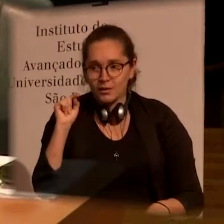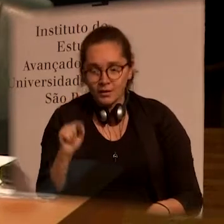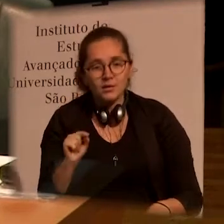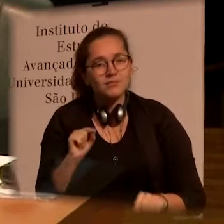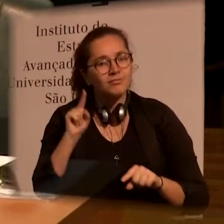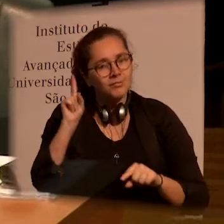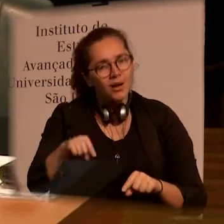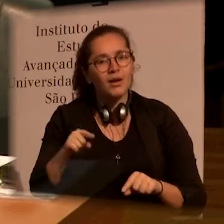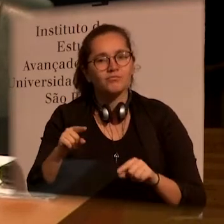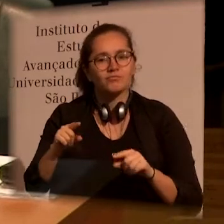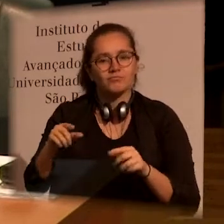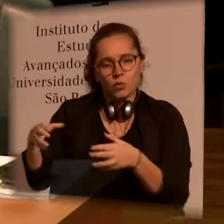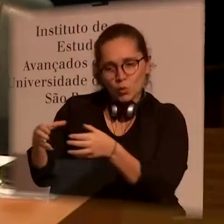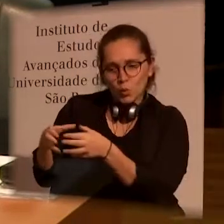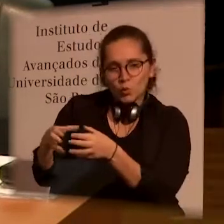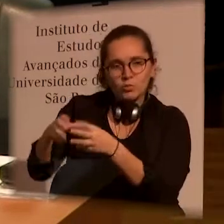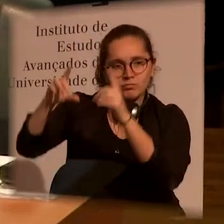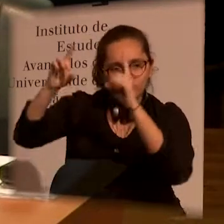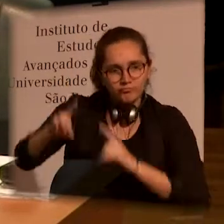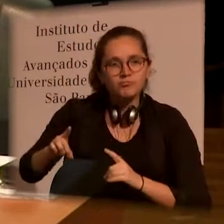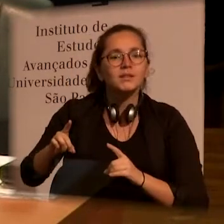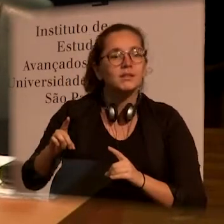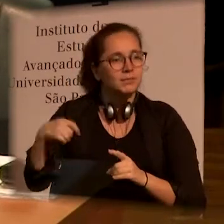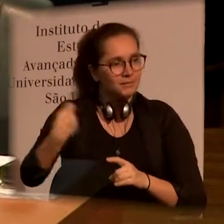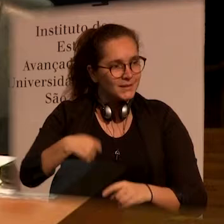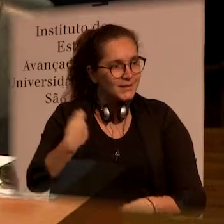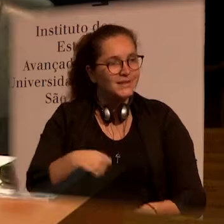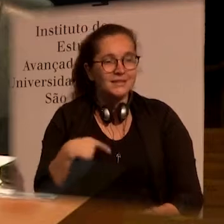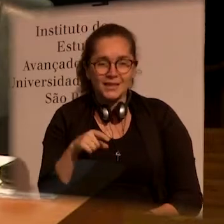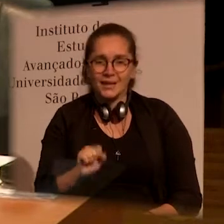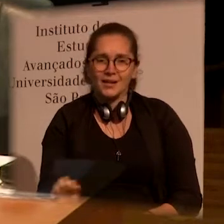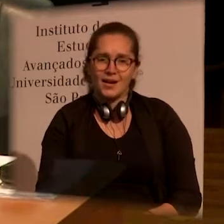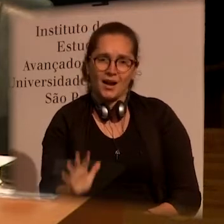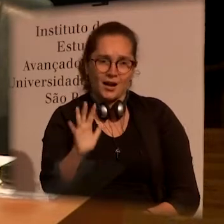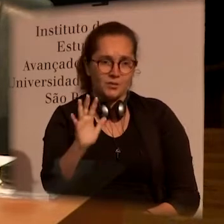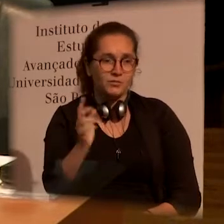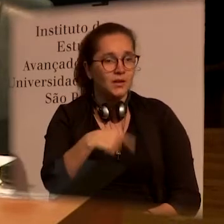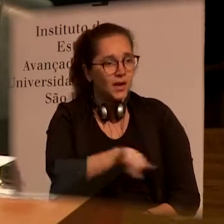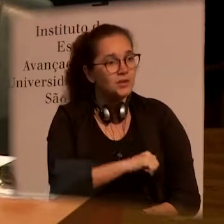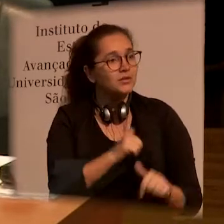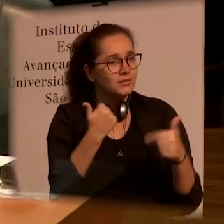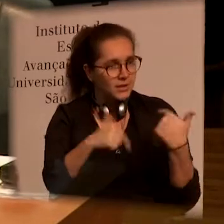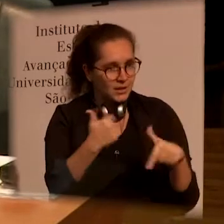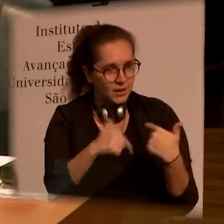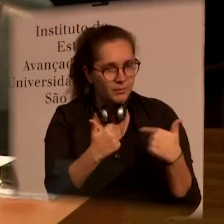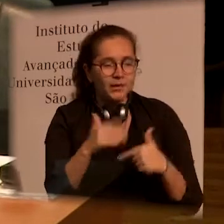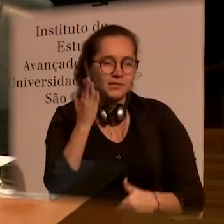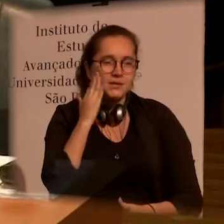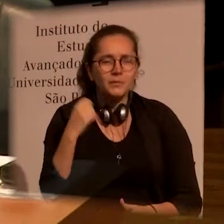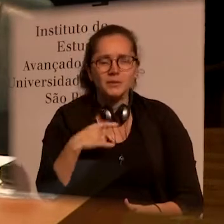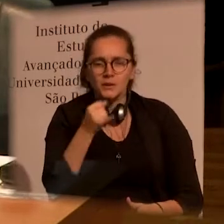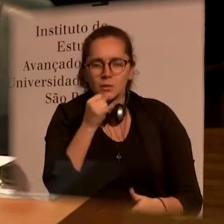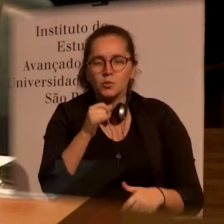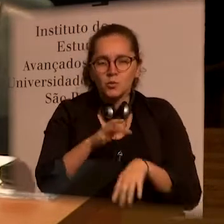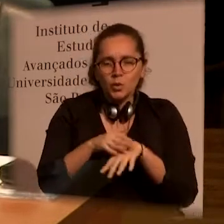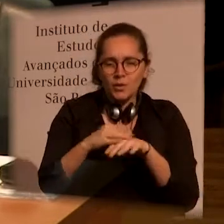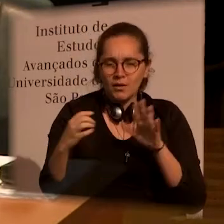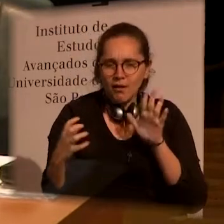this theoretical reference is very dear to me. We, who work in